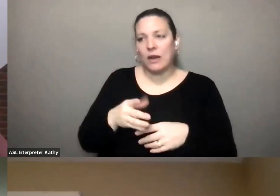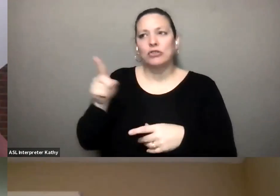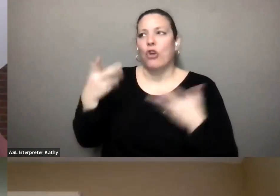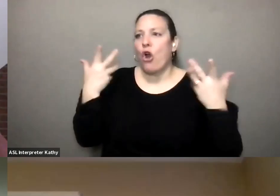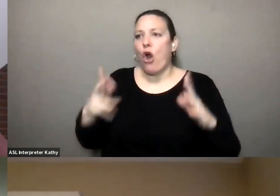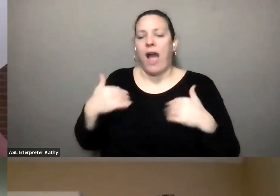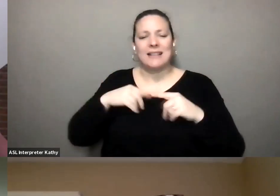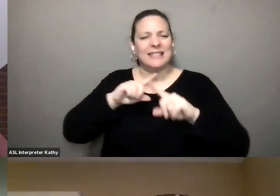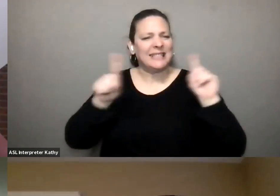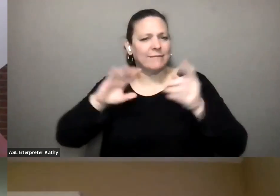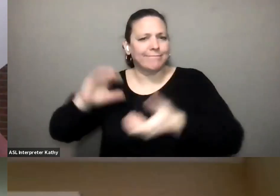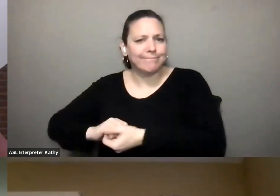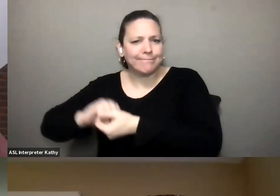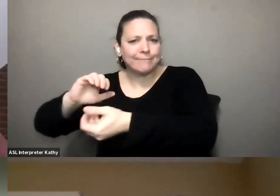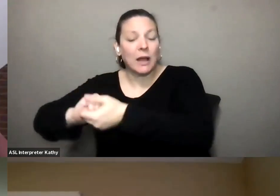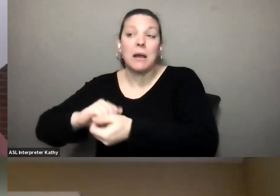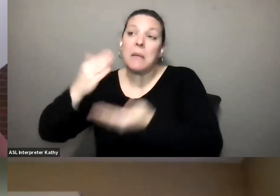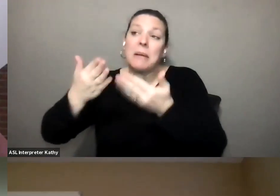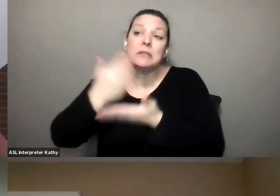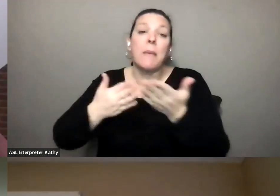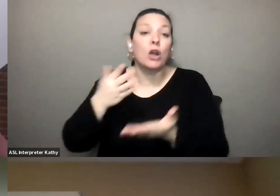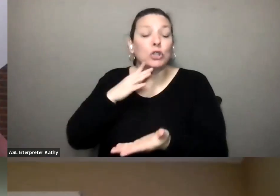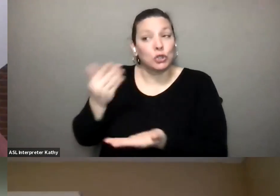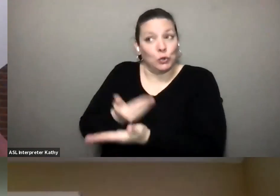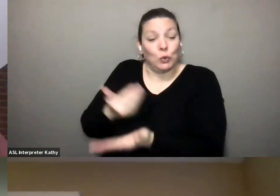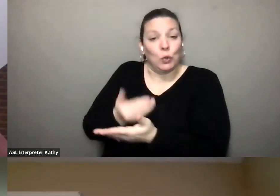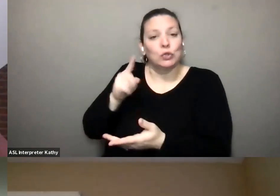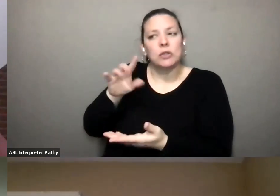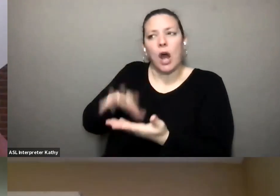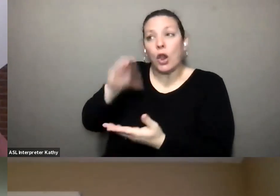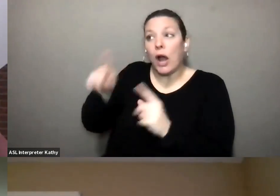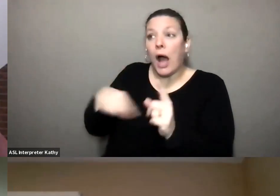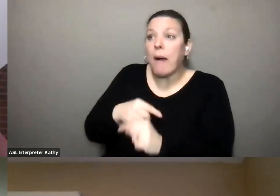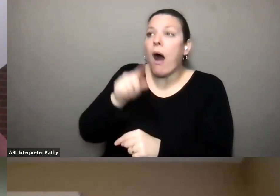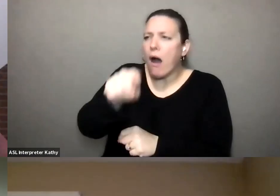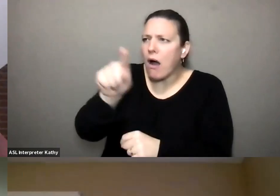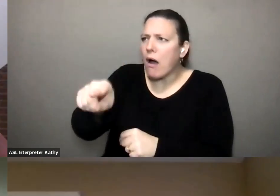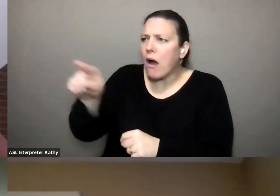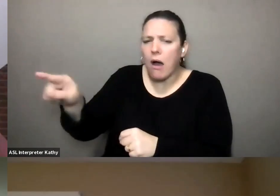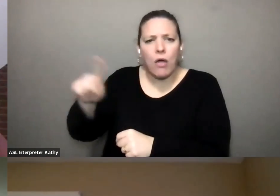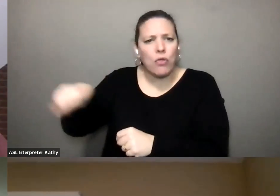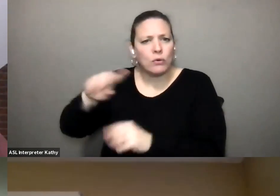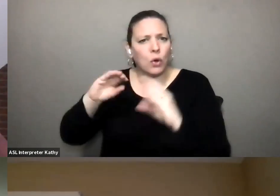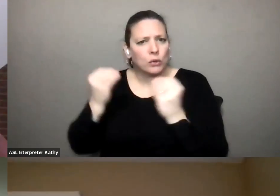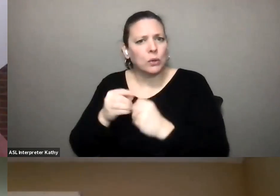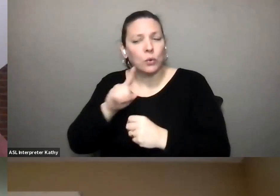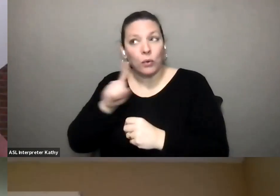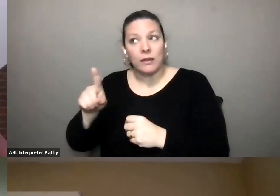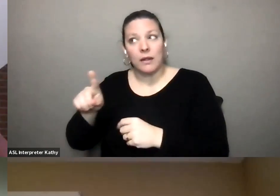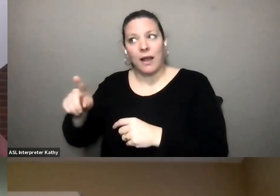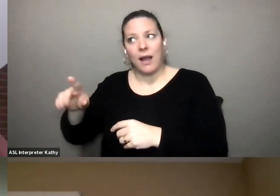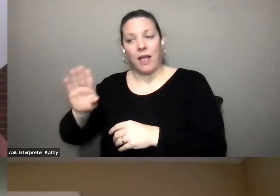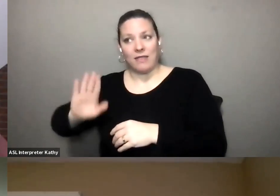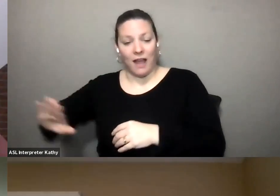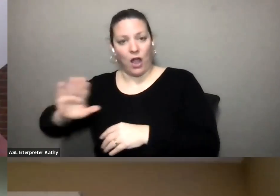number of partnerships that are maybe new and she's learning about those opportunities and organizations that do have people who rely on our